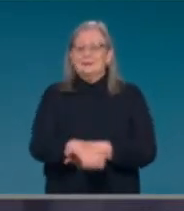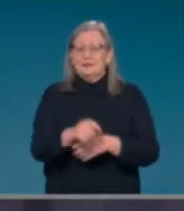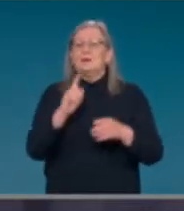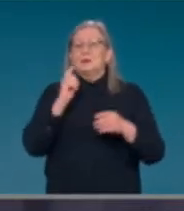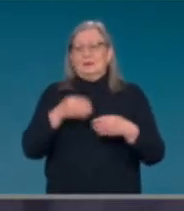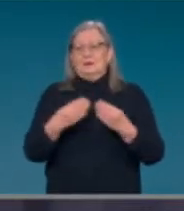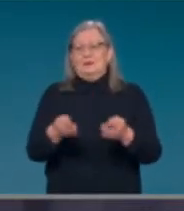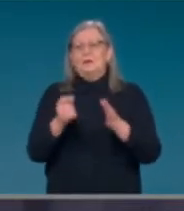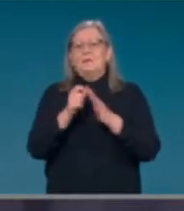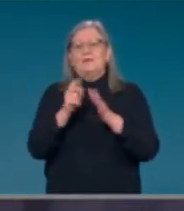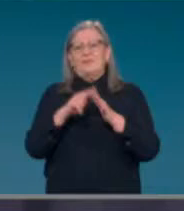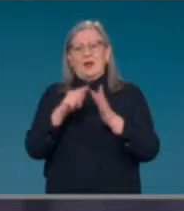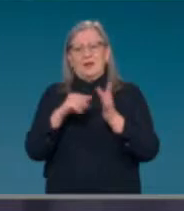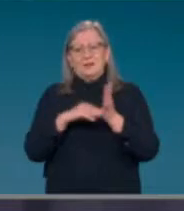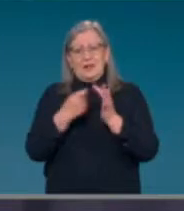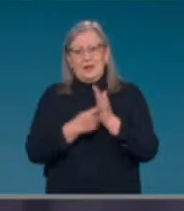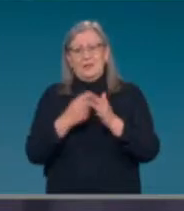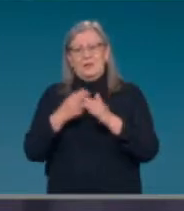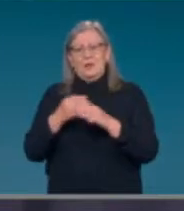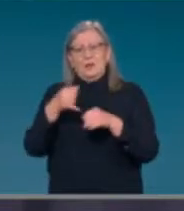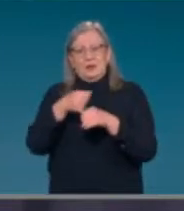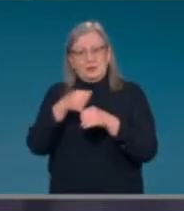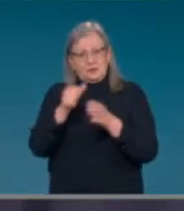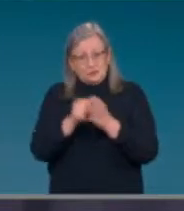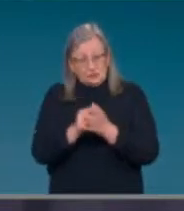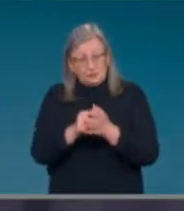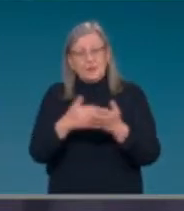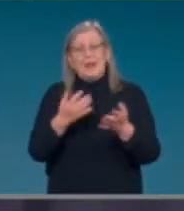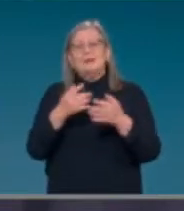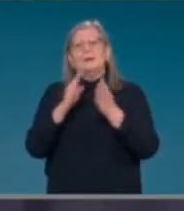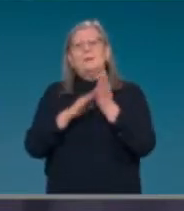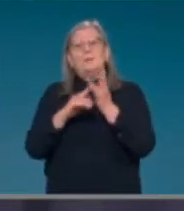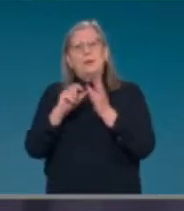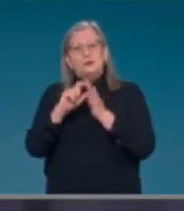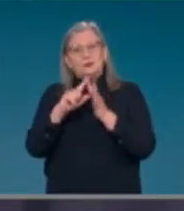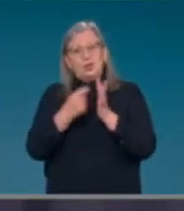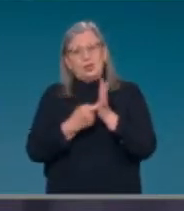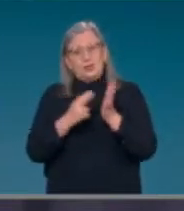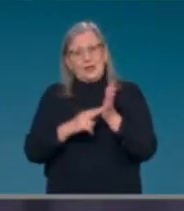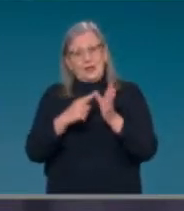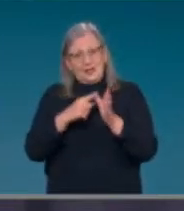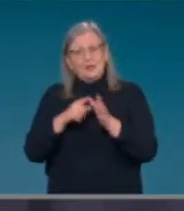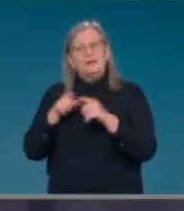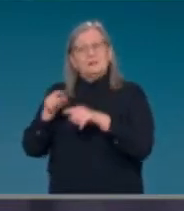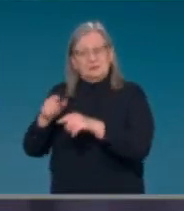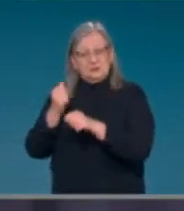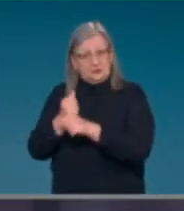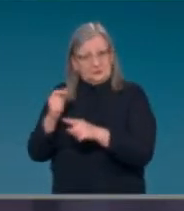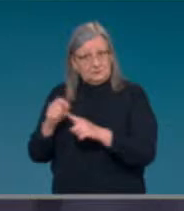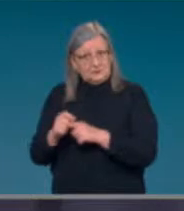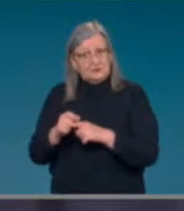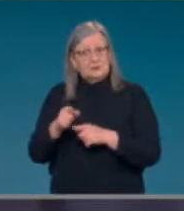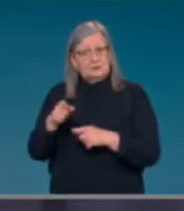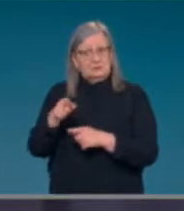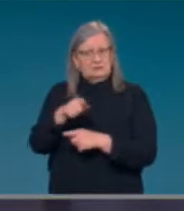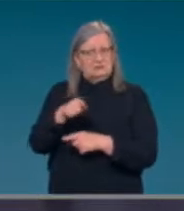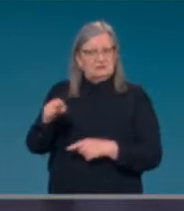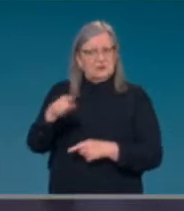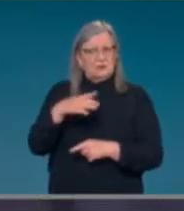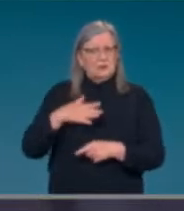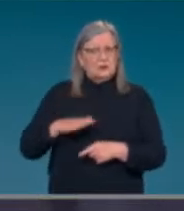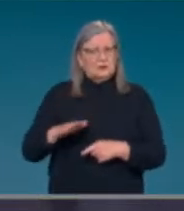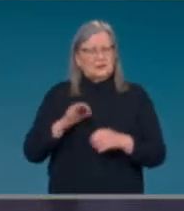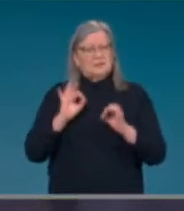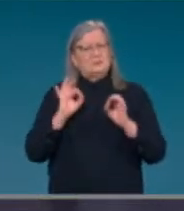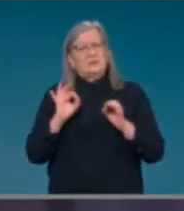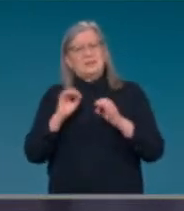to those GPs that wish to put it in place, particularly in some rural areas or more remote areas. There's an